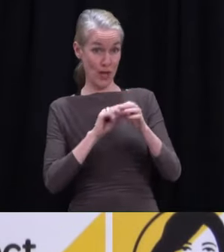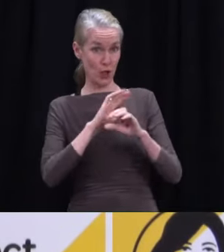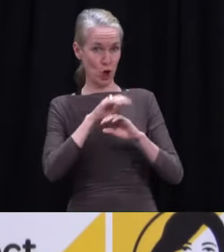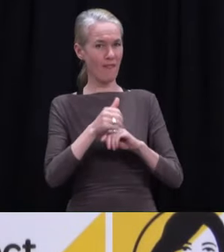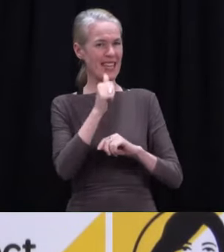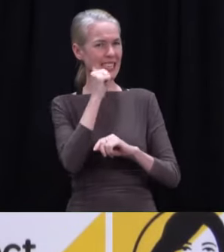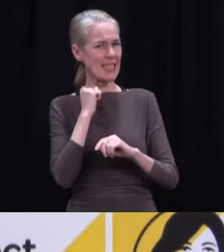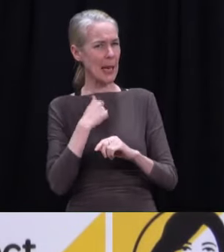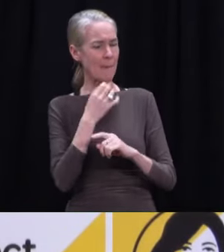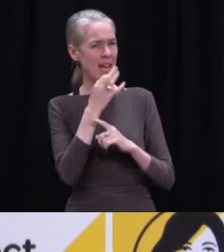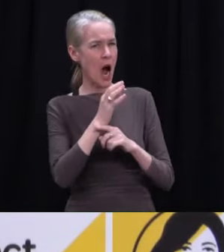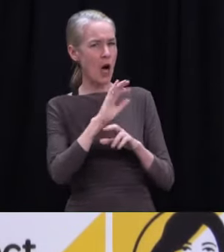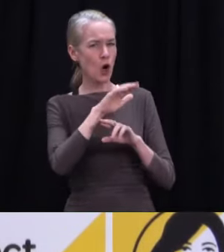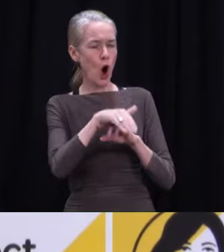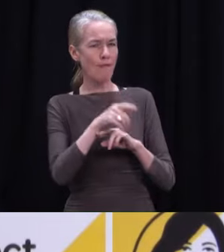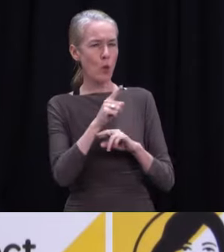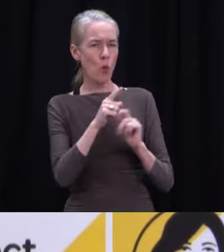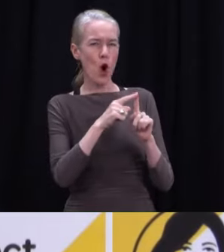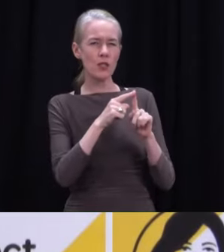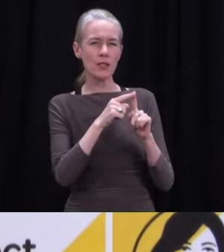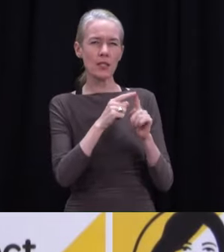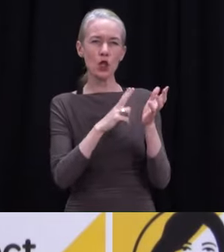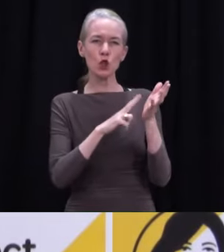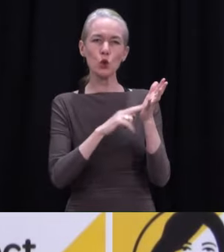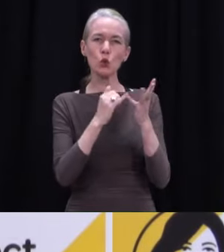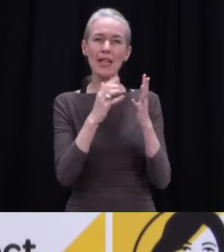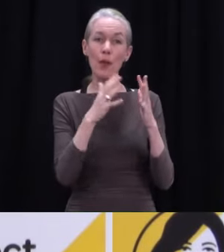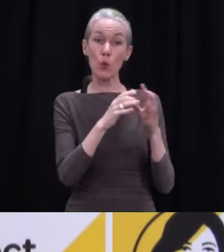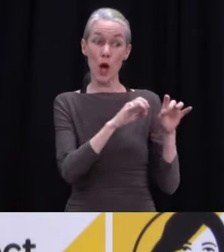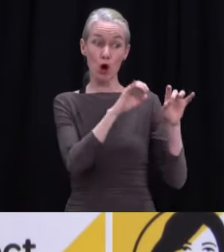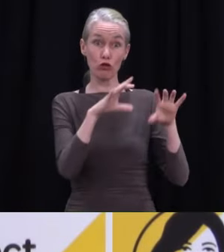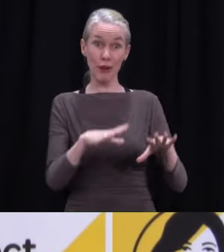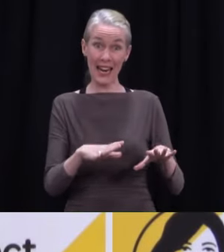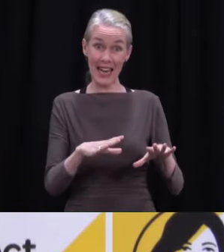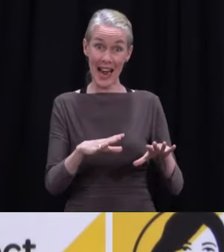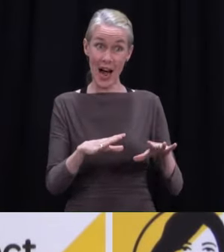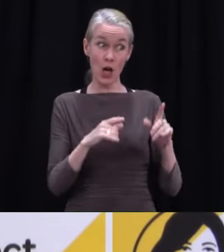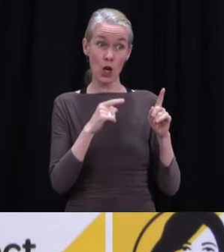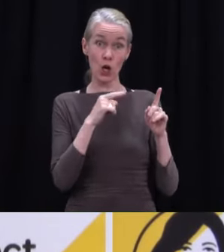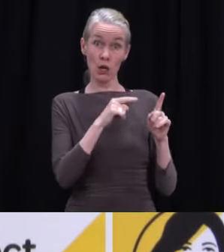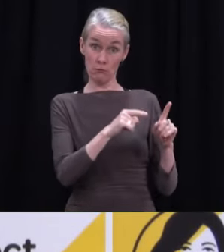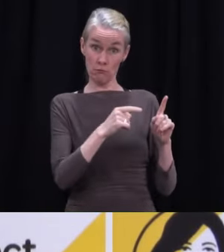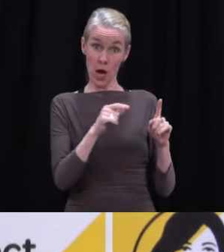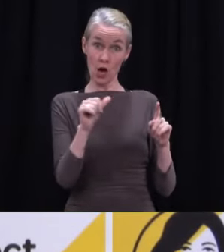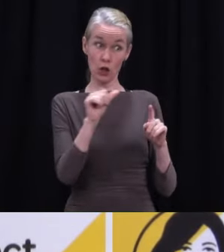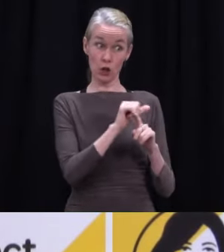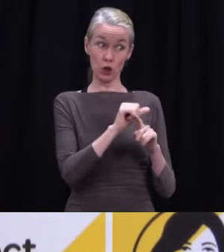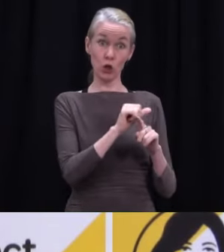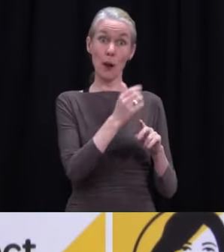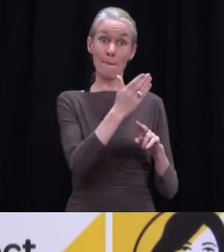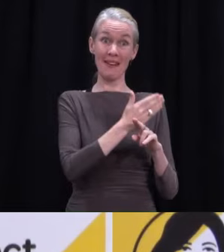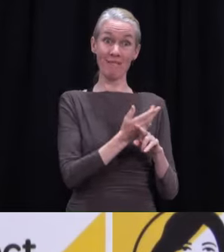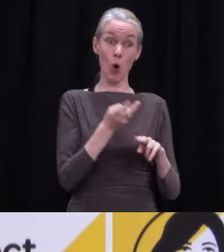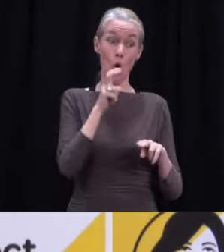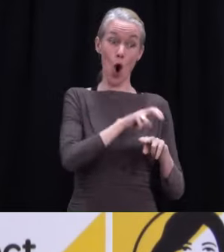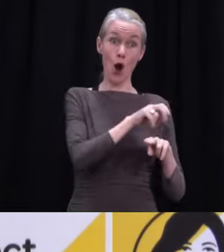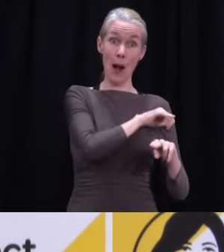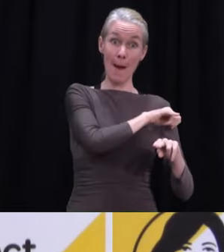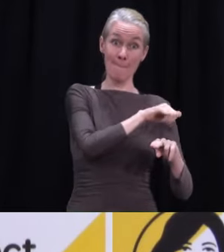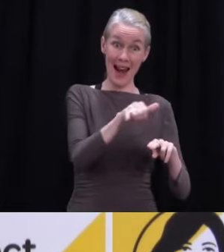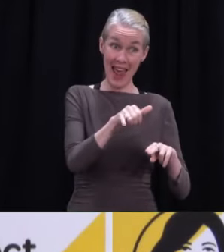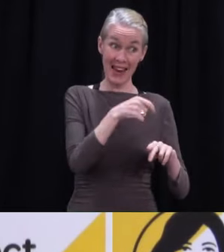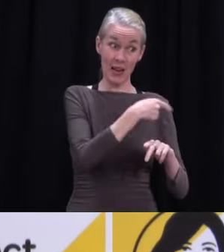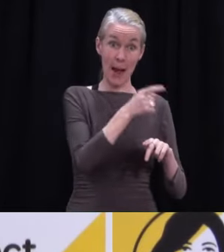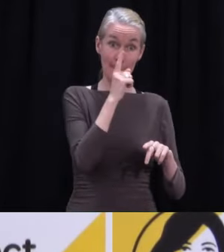it. And so I can confirm what the Prime Minister said yesterday, and I've looked back through both the advice and the public health risk